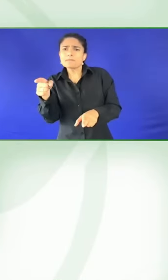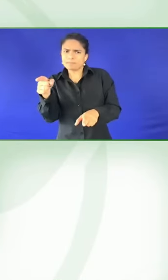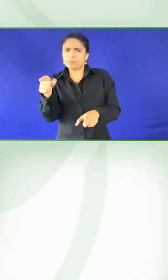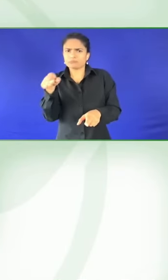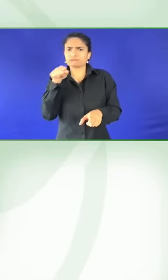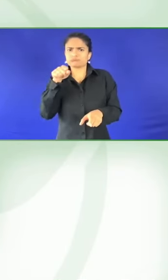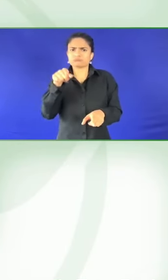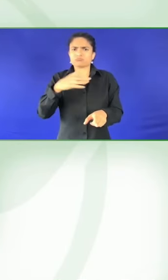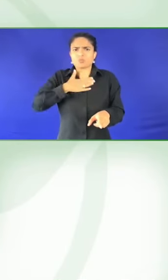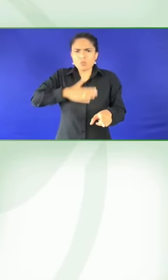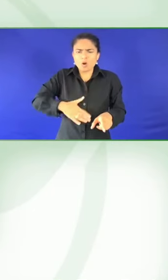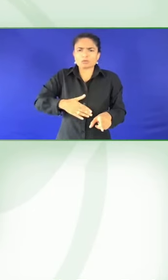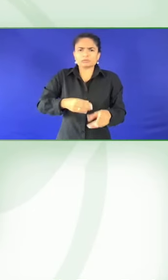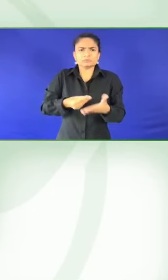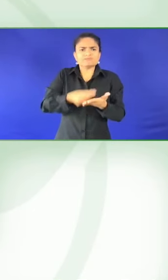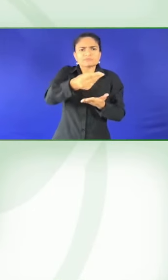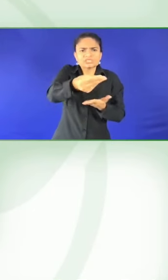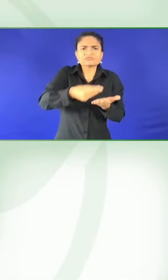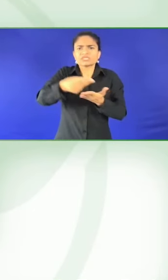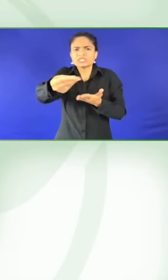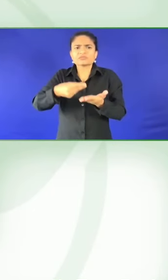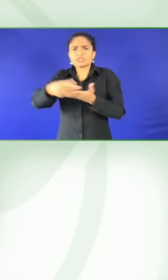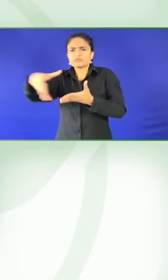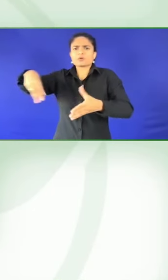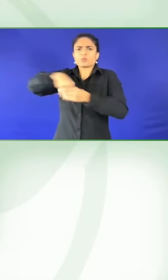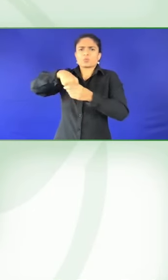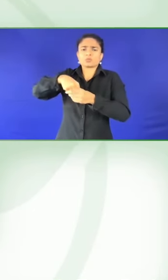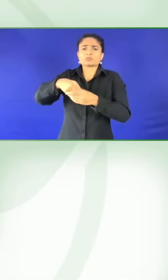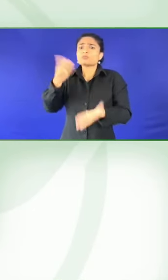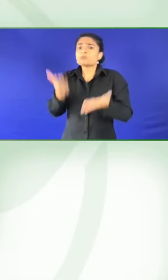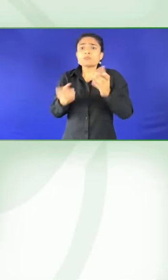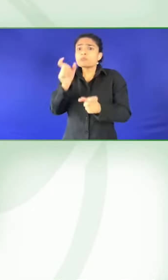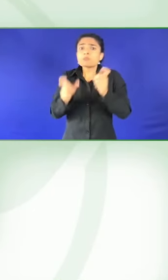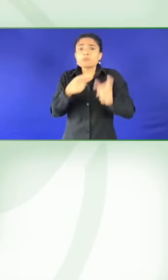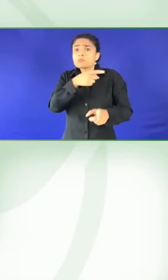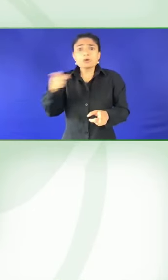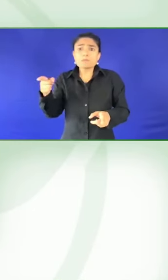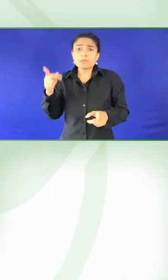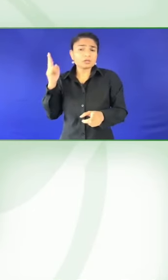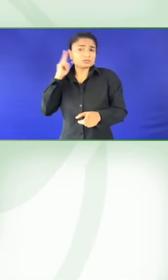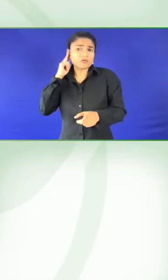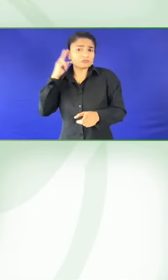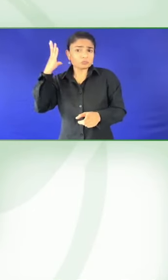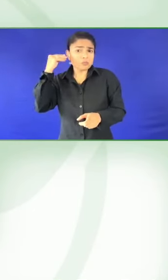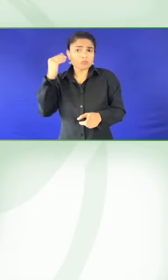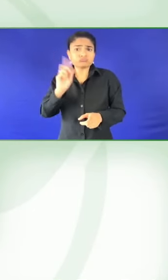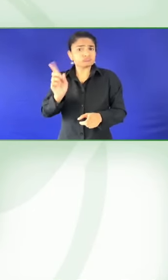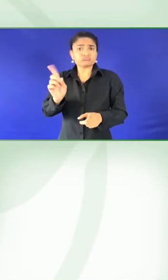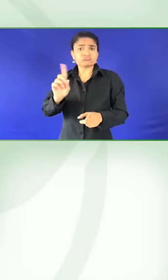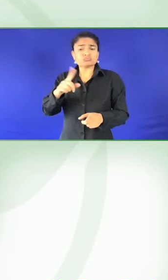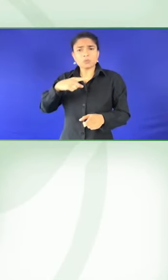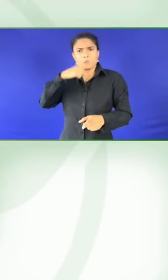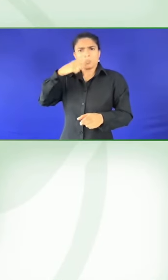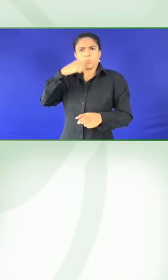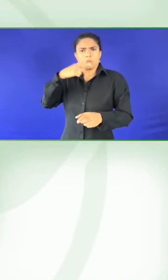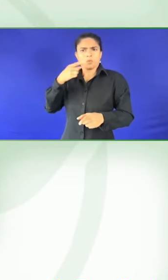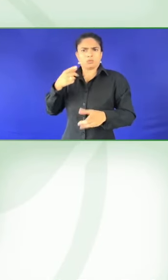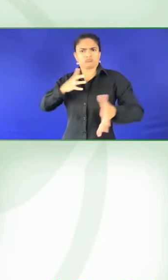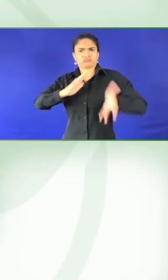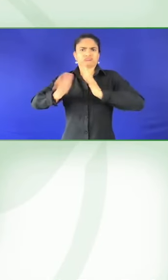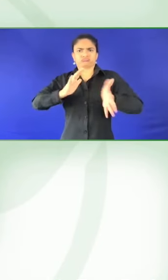promote access to literature, to people, to deaf people. So for us, it's a core action of My Difference.